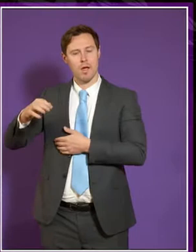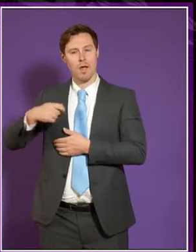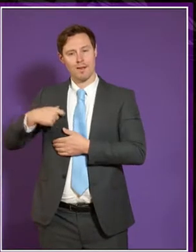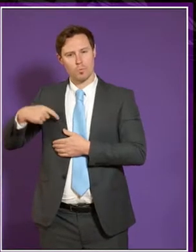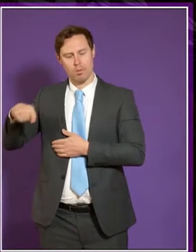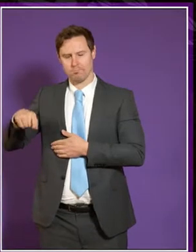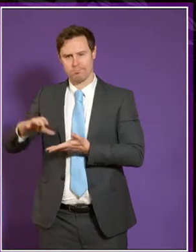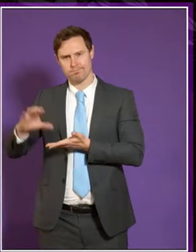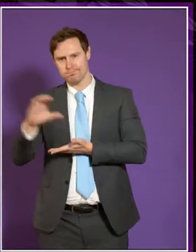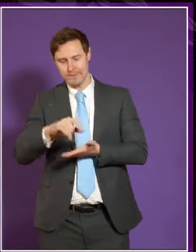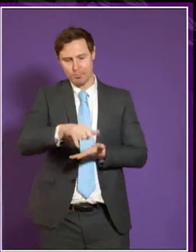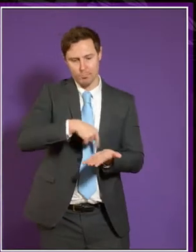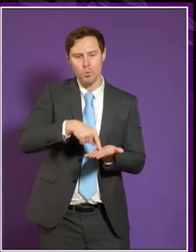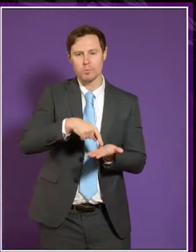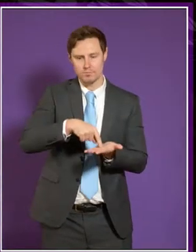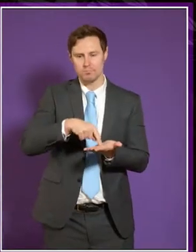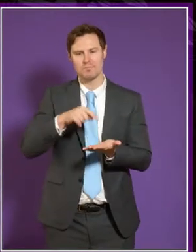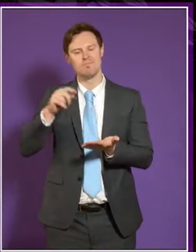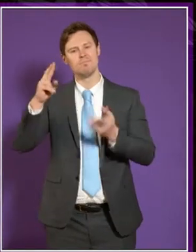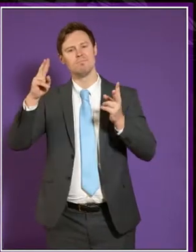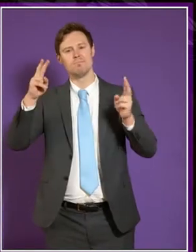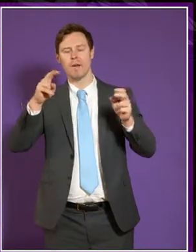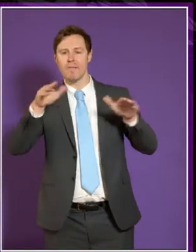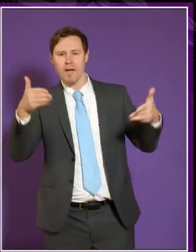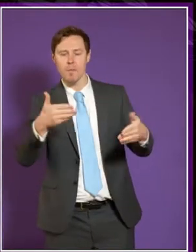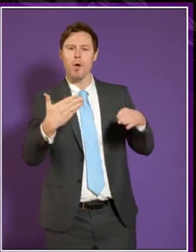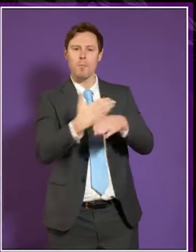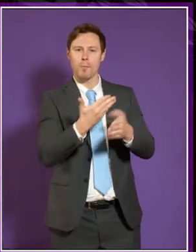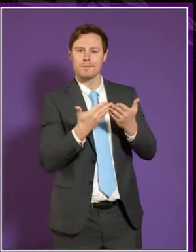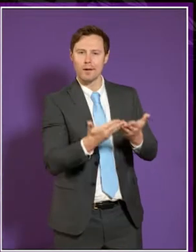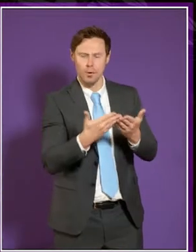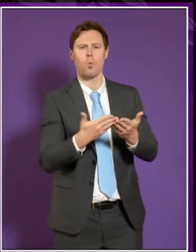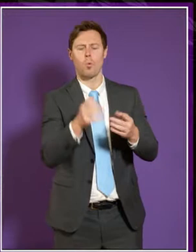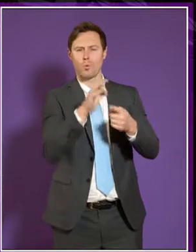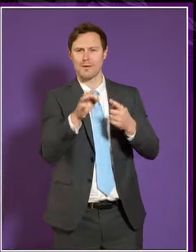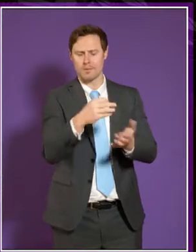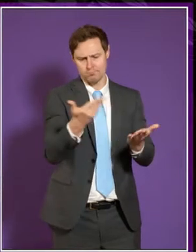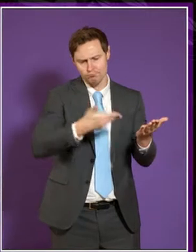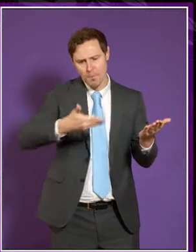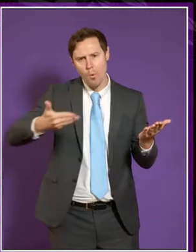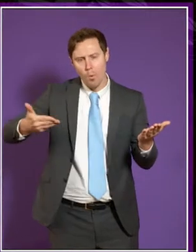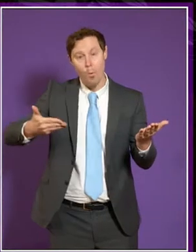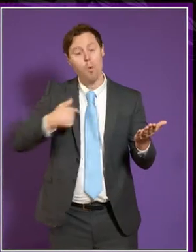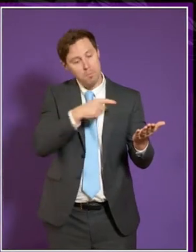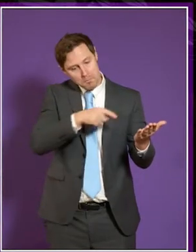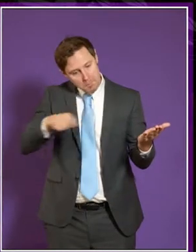carried out by the Institute of Employment Studies. And that's really quite a detailed report and there are very interesting things in that,